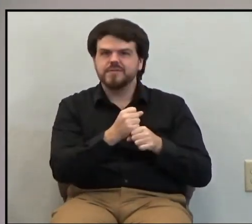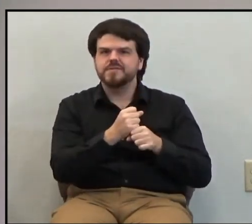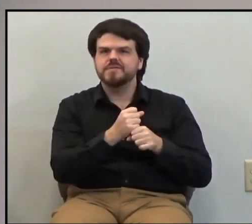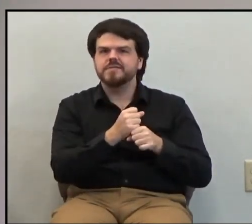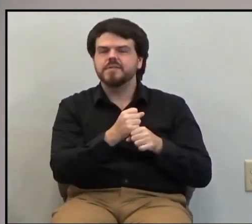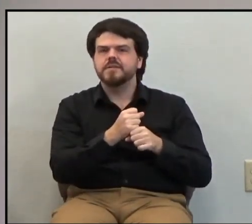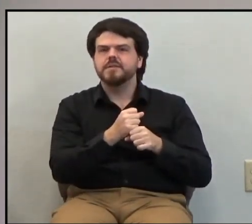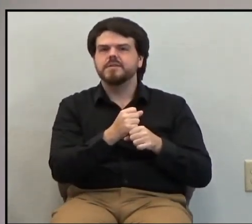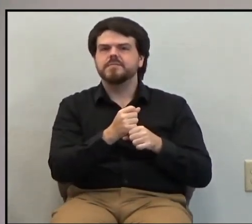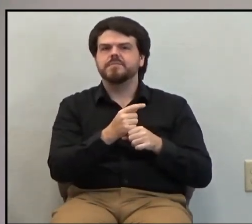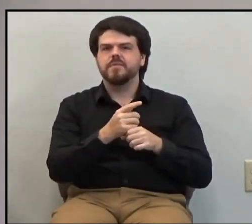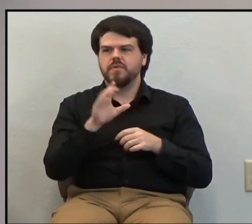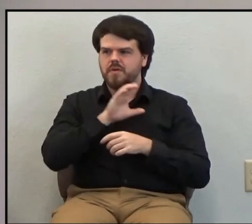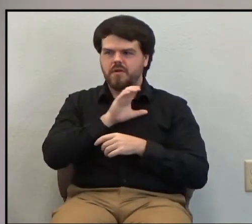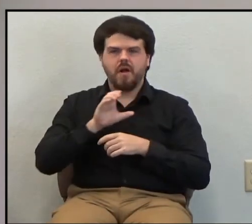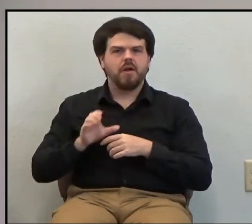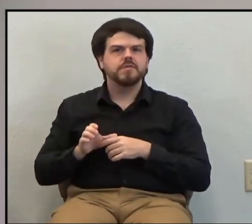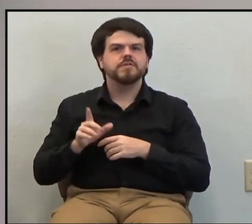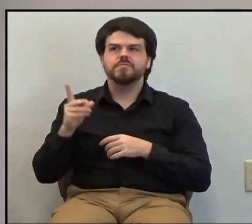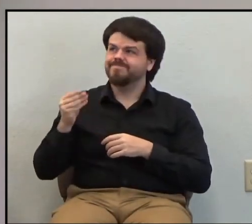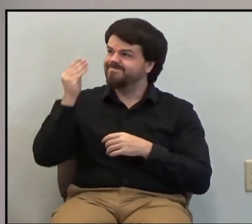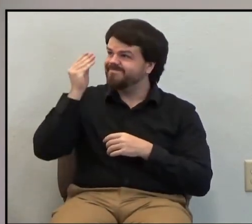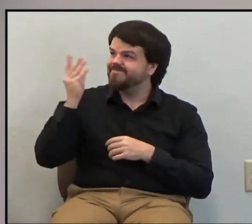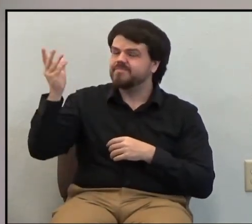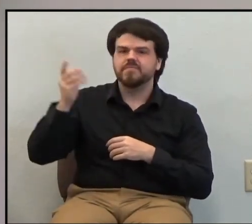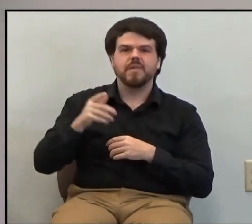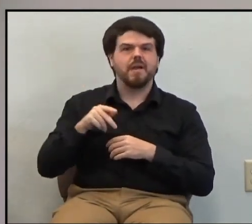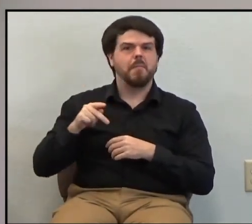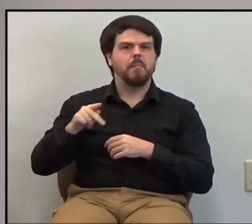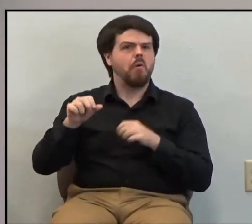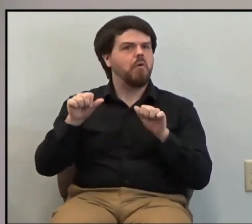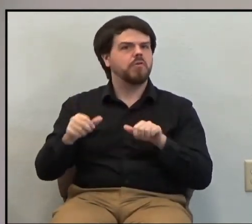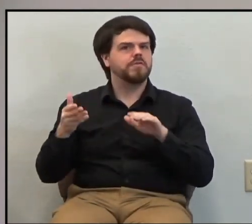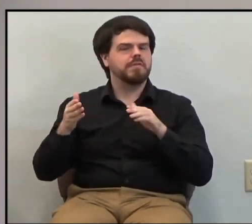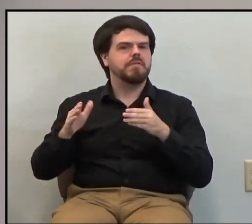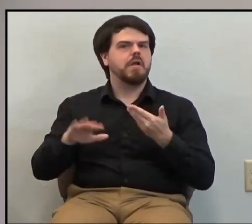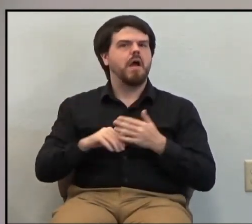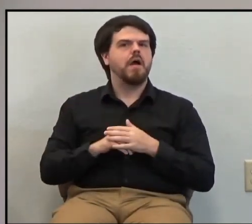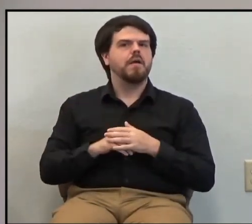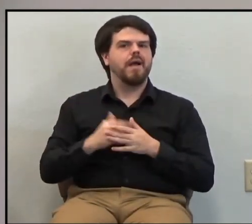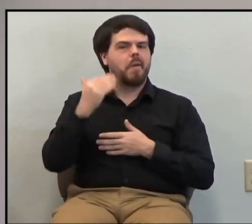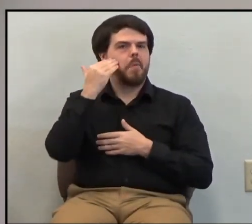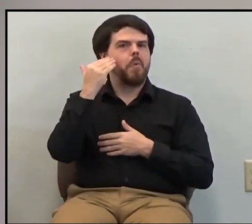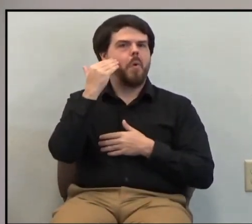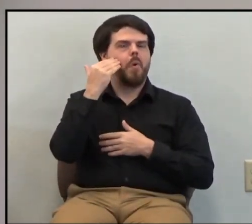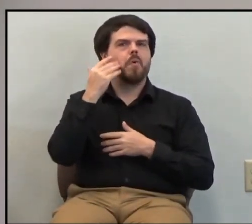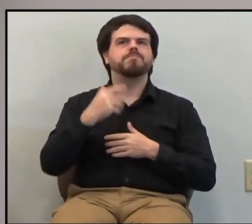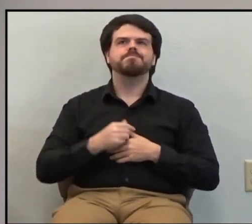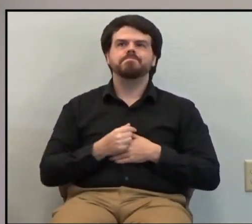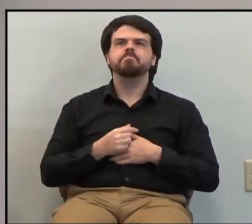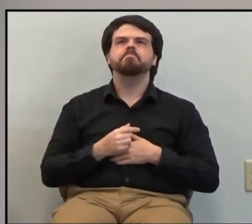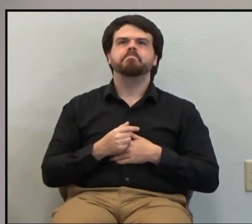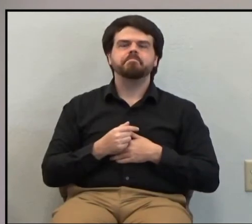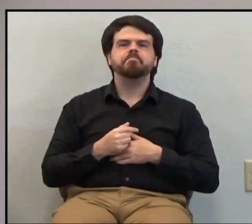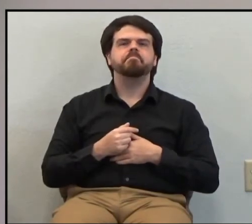Christ, that Paul could die however that death would come with the assurance that the work would